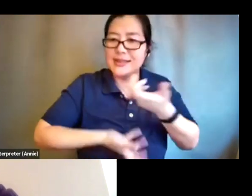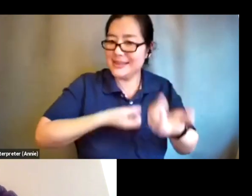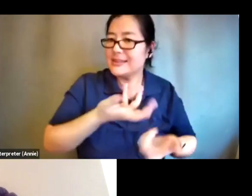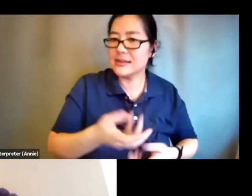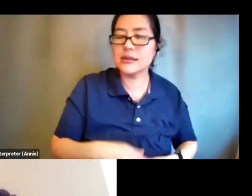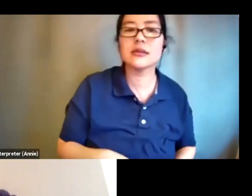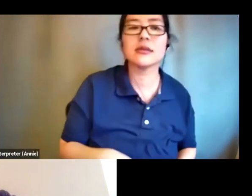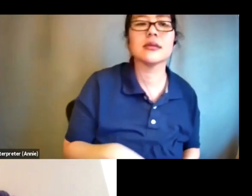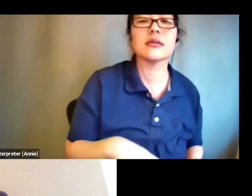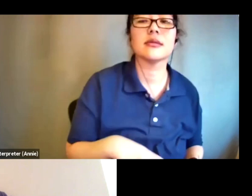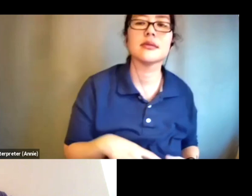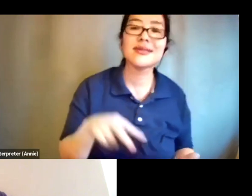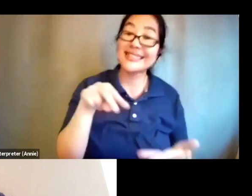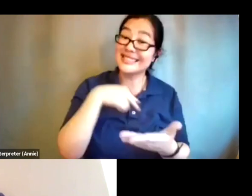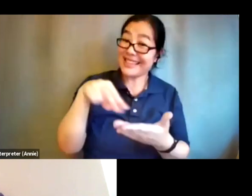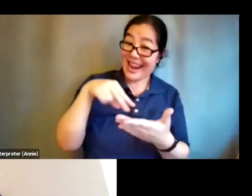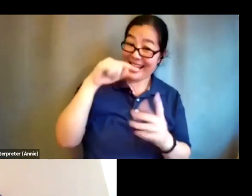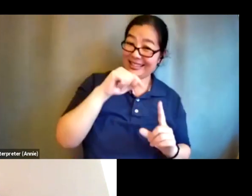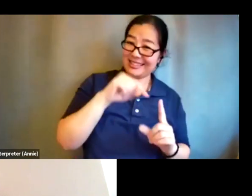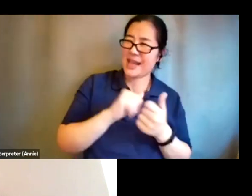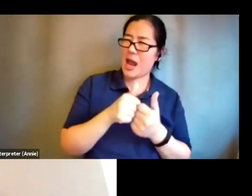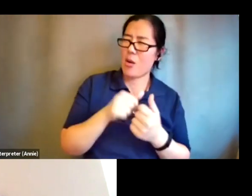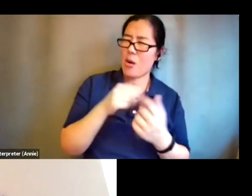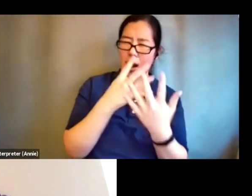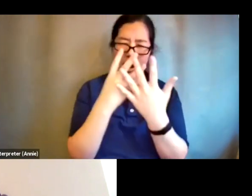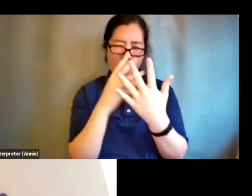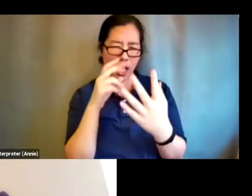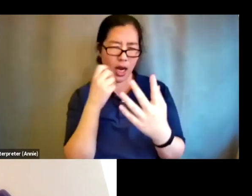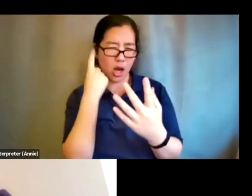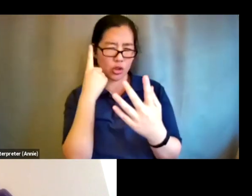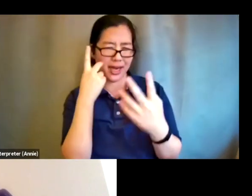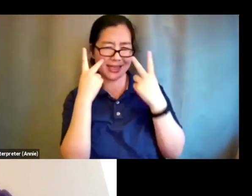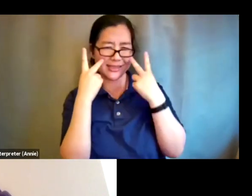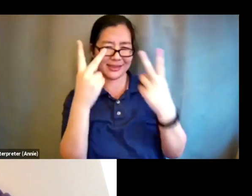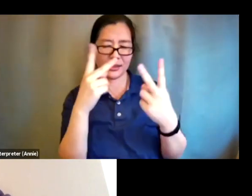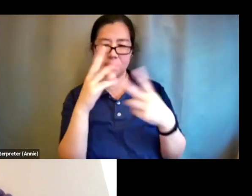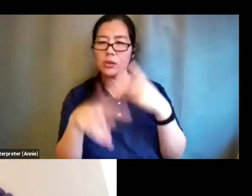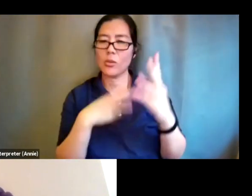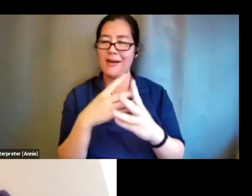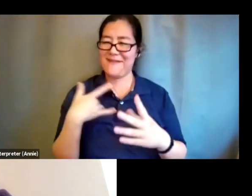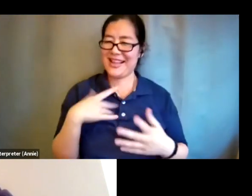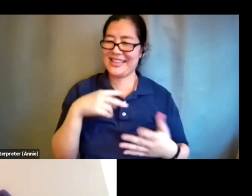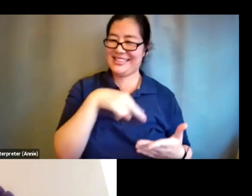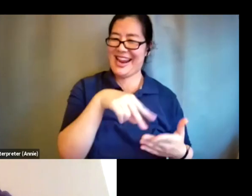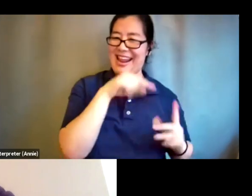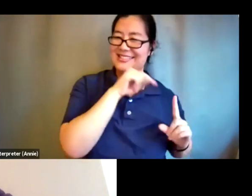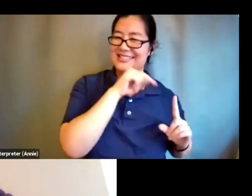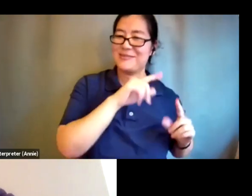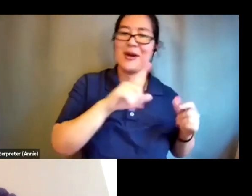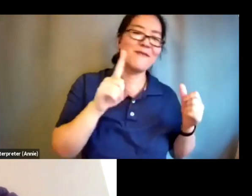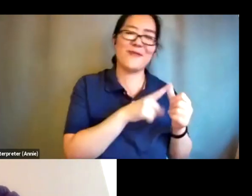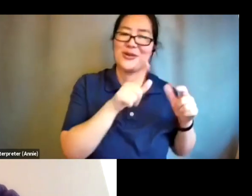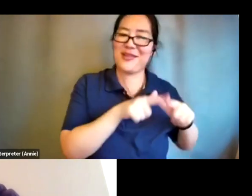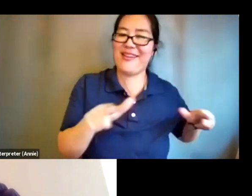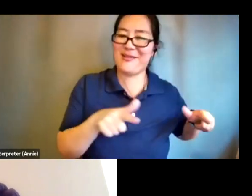dance is the way i understand the world i feel like dance feels like my first language sometimes and i go to dance to figure everything